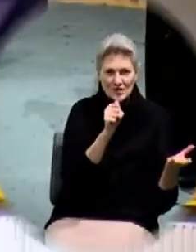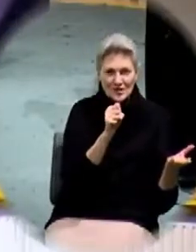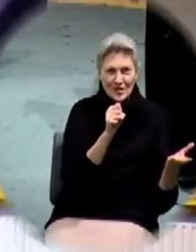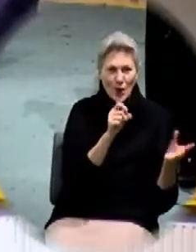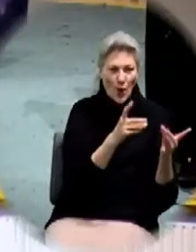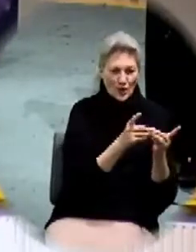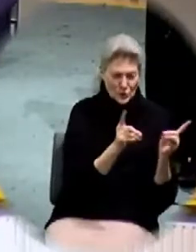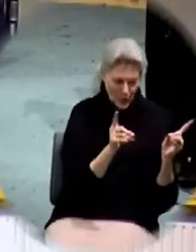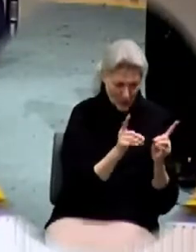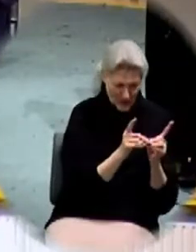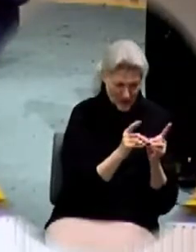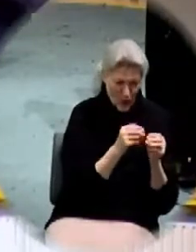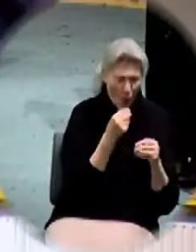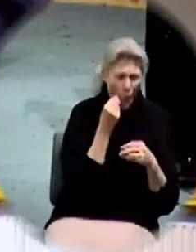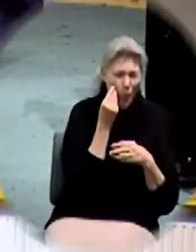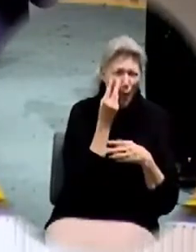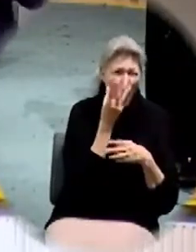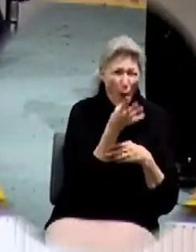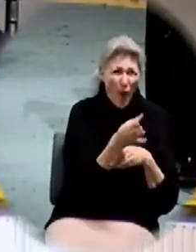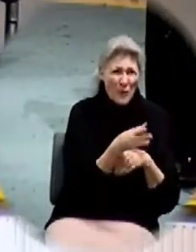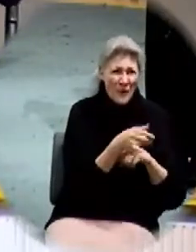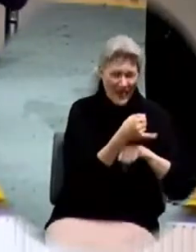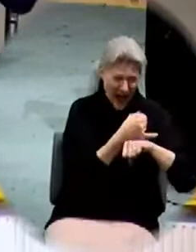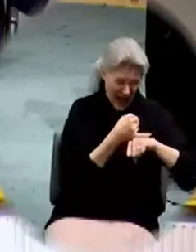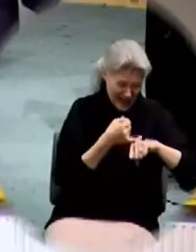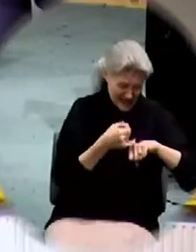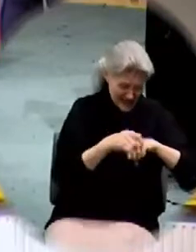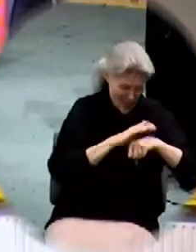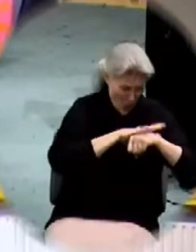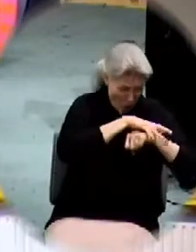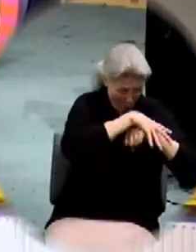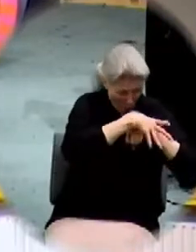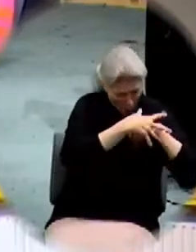warm, with that gooey stuff all over it.